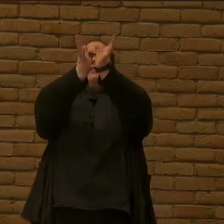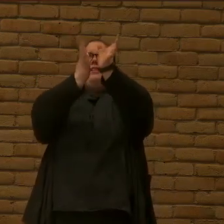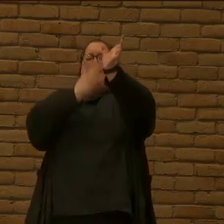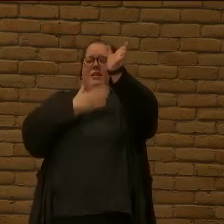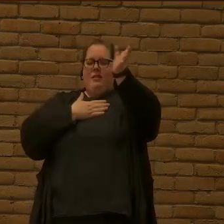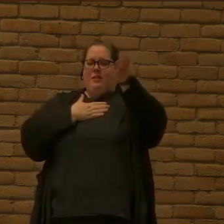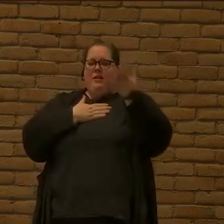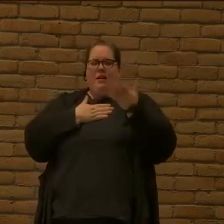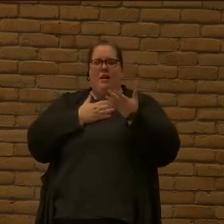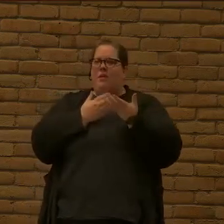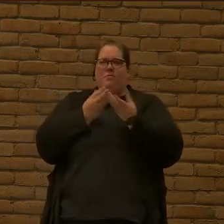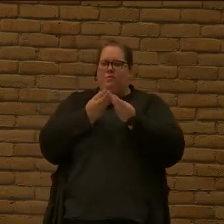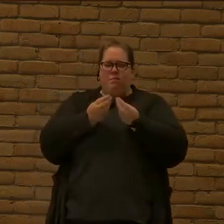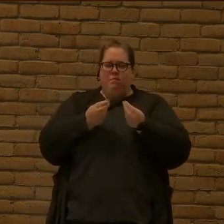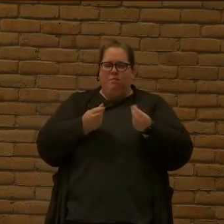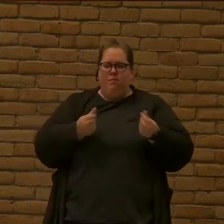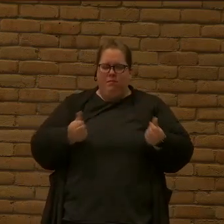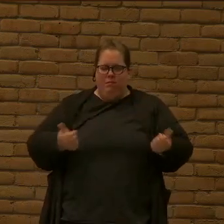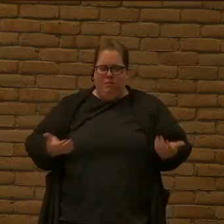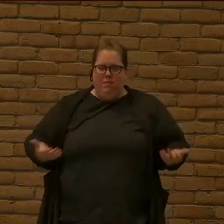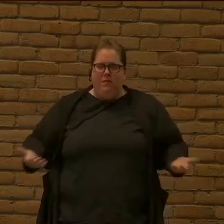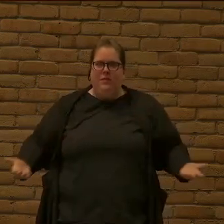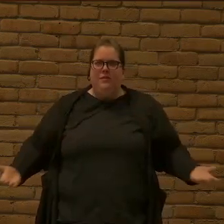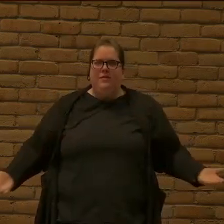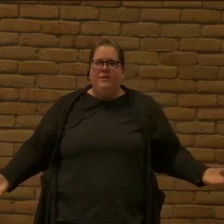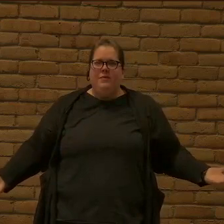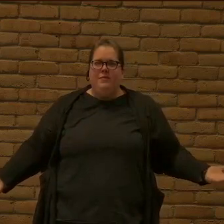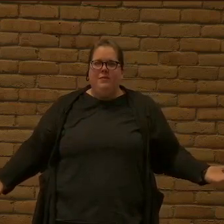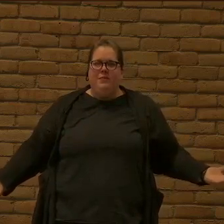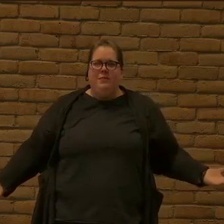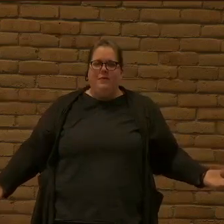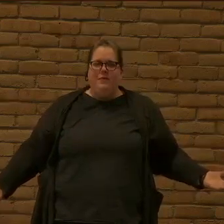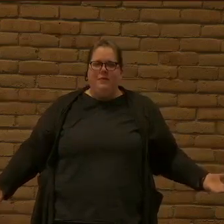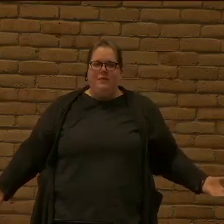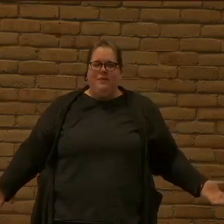hands It's out of my hands